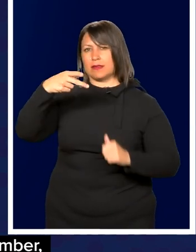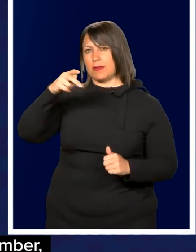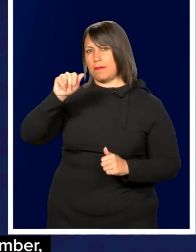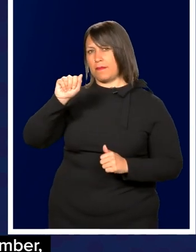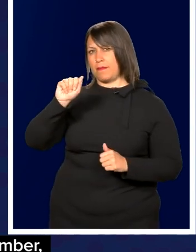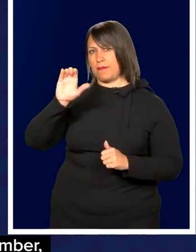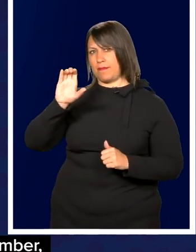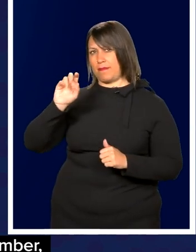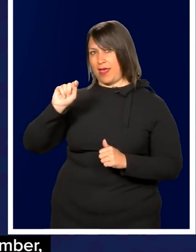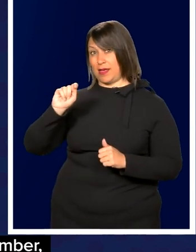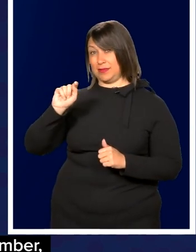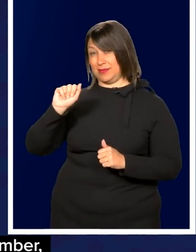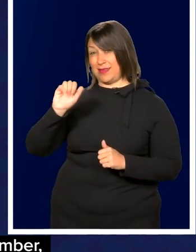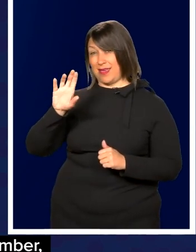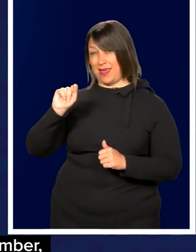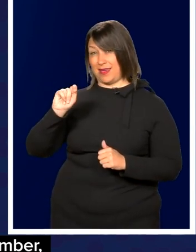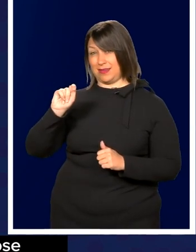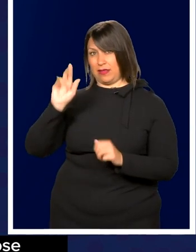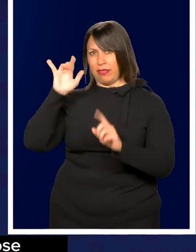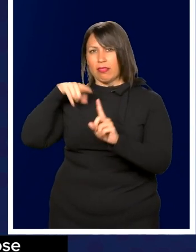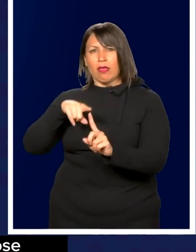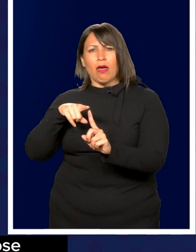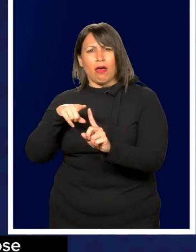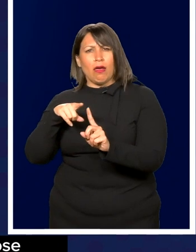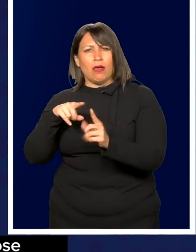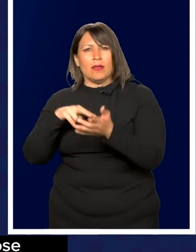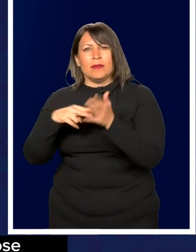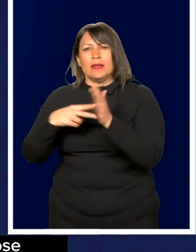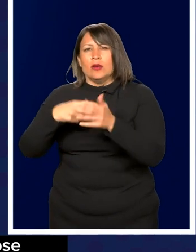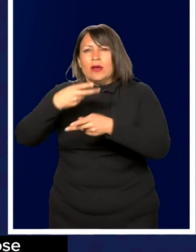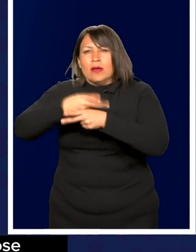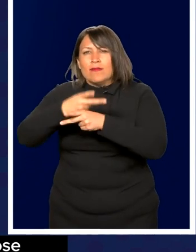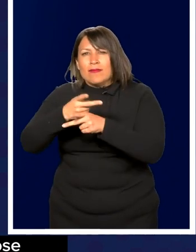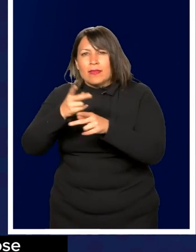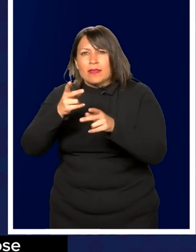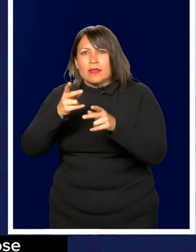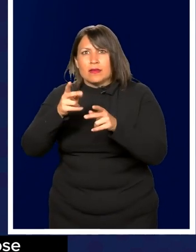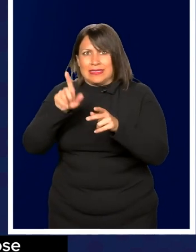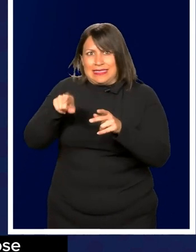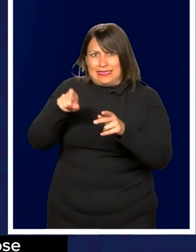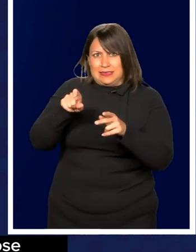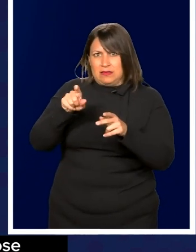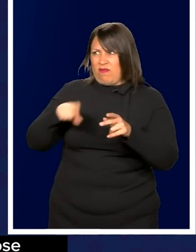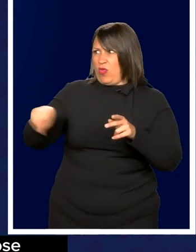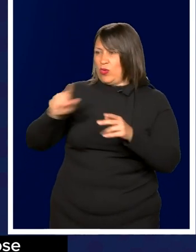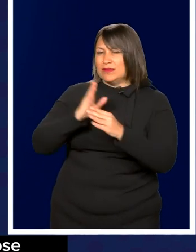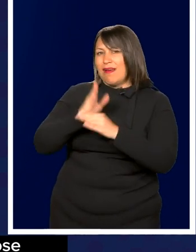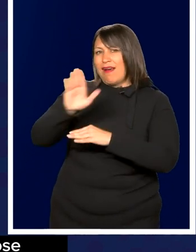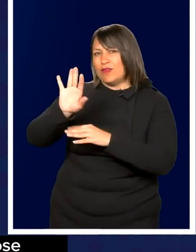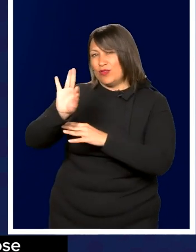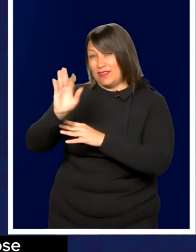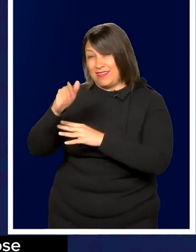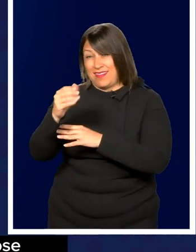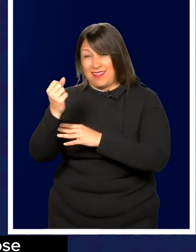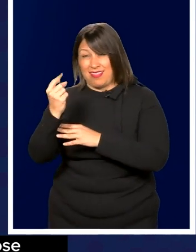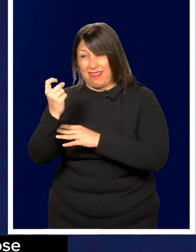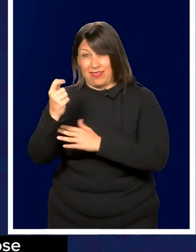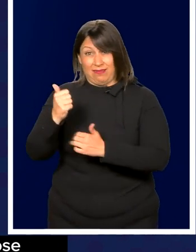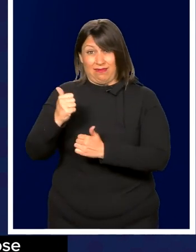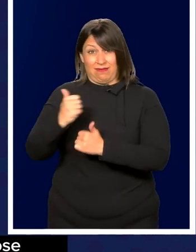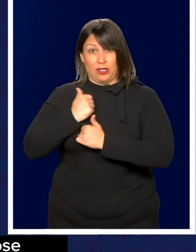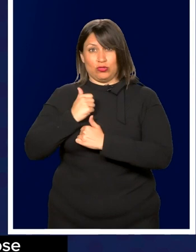passed the PACT Act. That is the taking care of the needs of those post-9-11